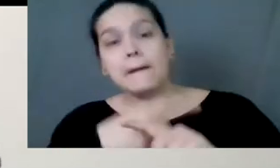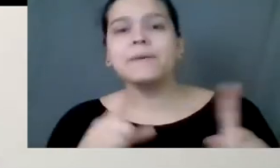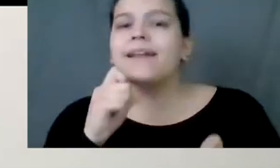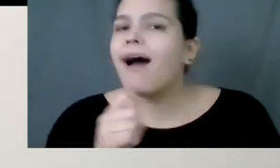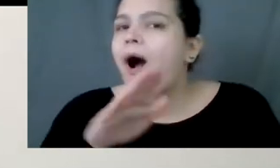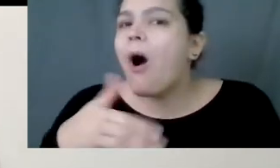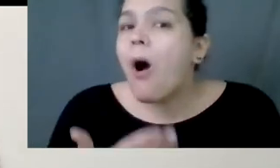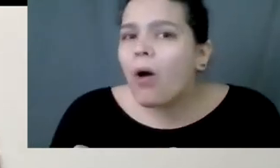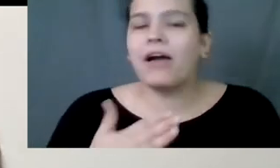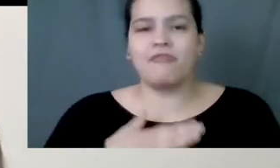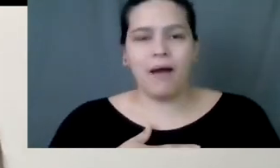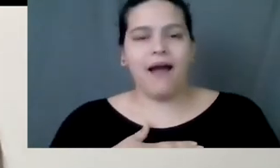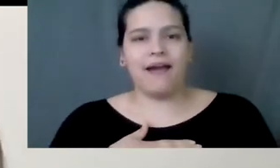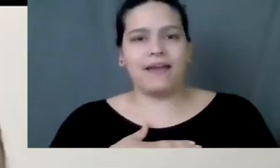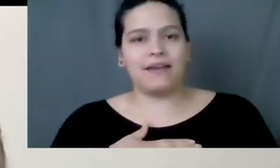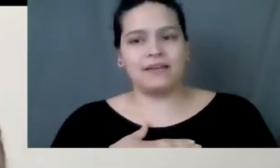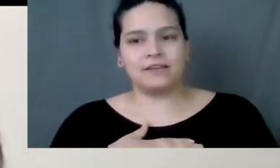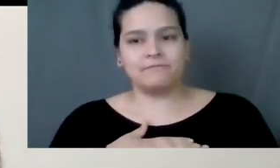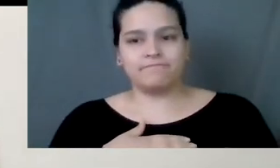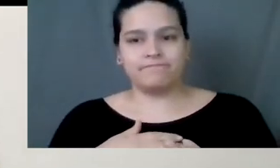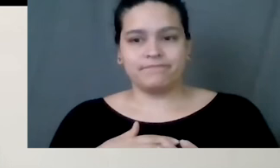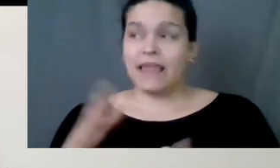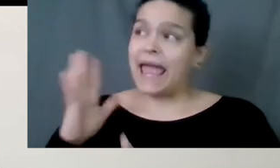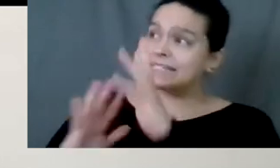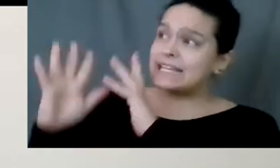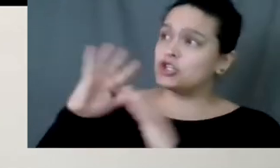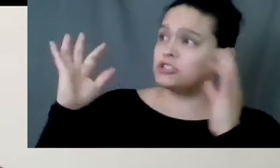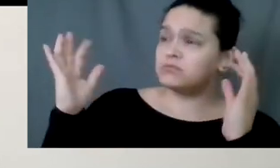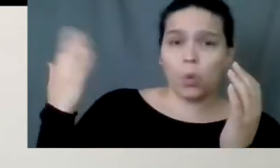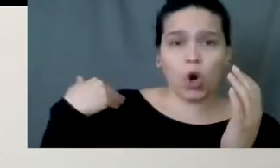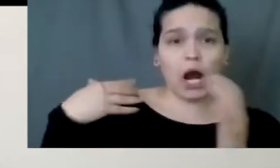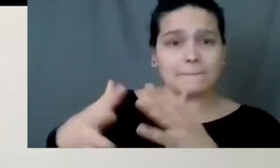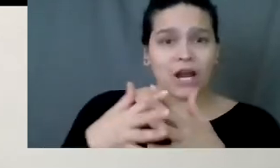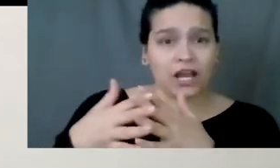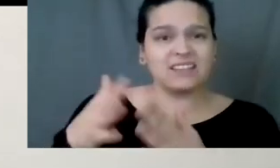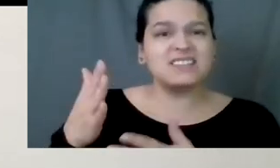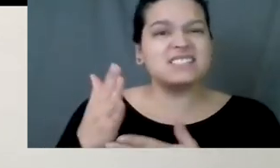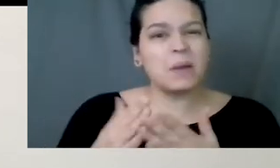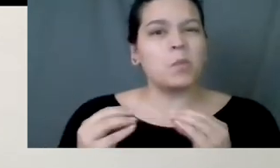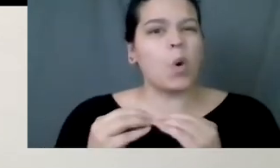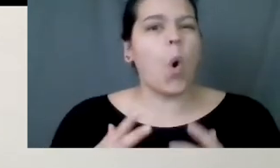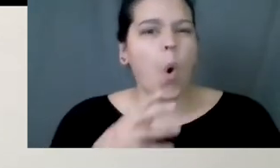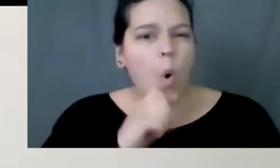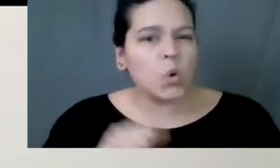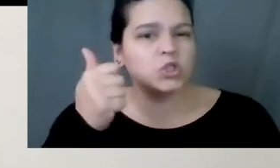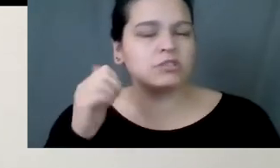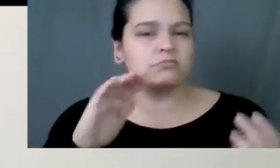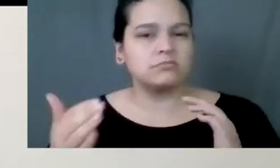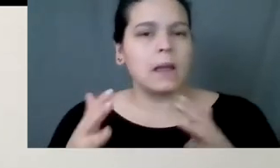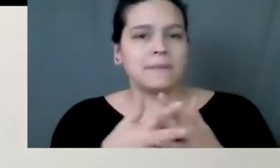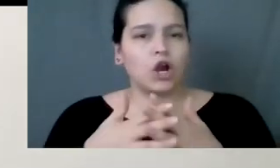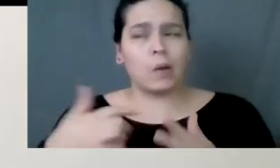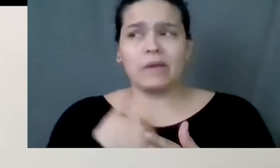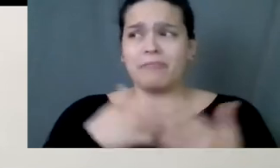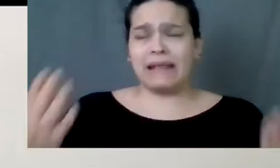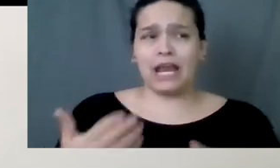But not all of my ancestors chose to be American. You know, some of my ancestors are older than America. You know, we've